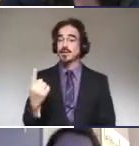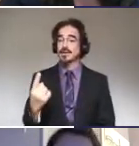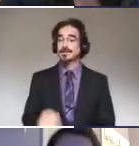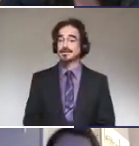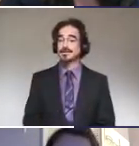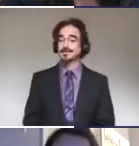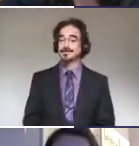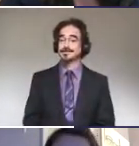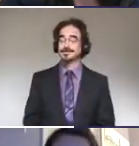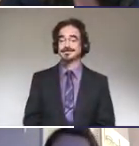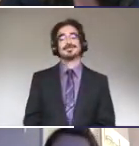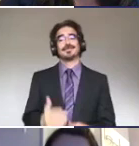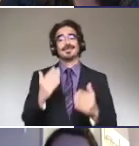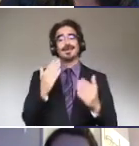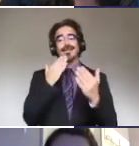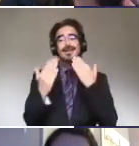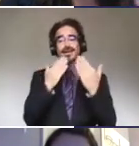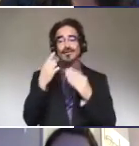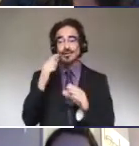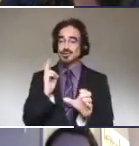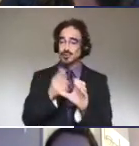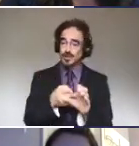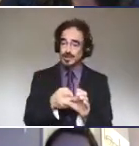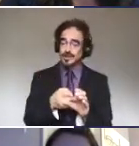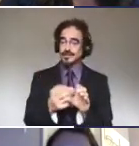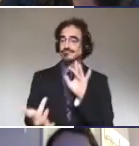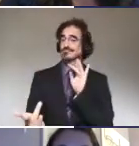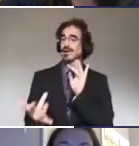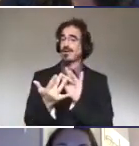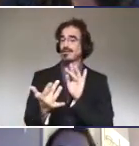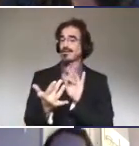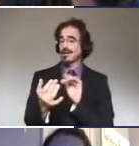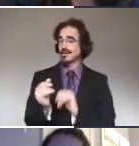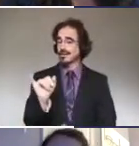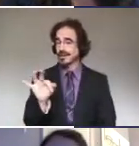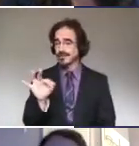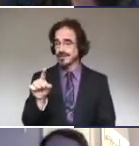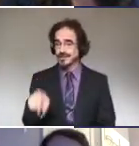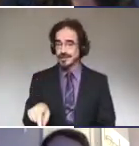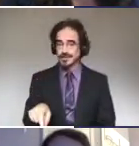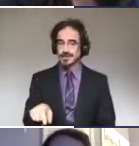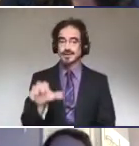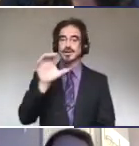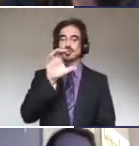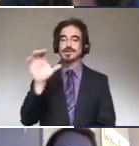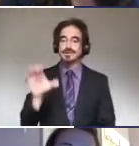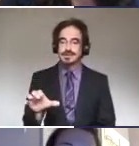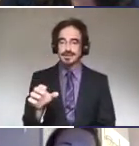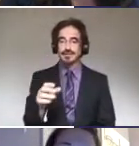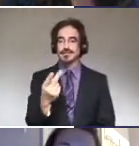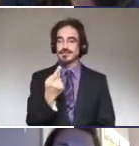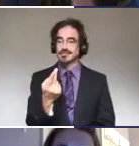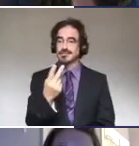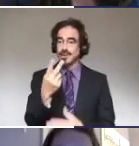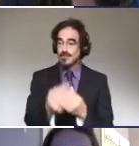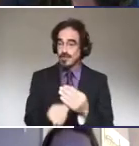Well, thank you for joining us. Feel free to reach out, um, afterwards. And I know Christina and I both hope that this was